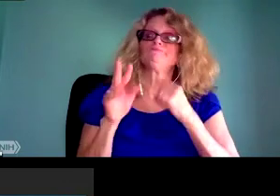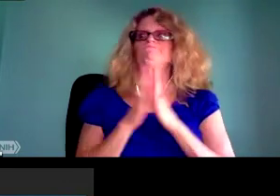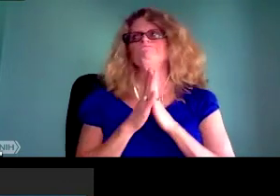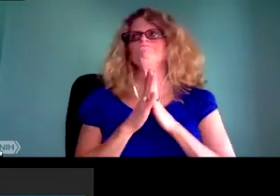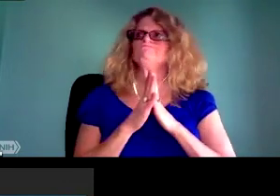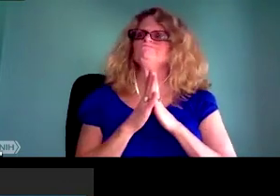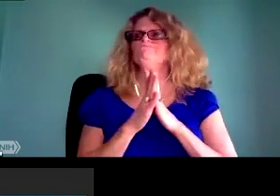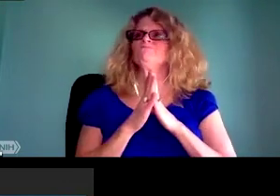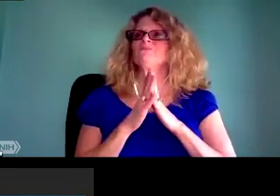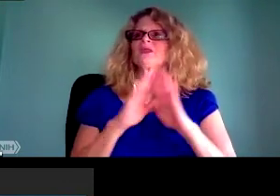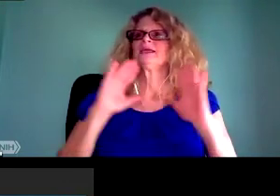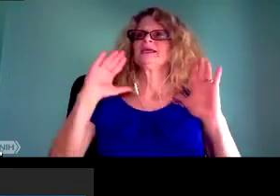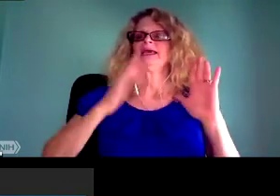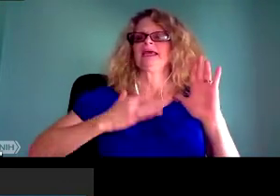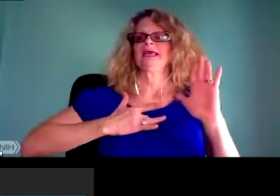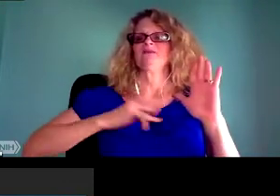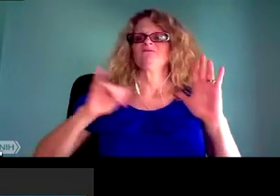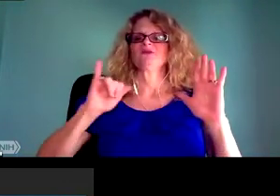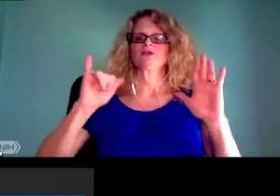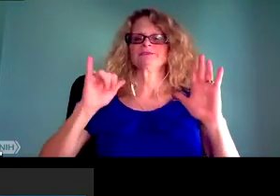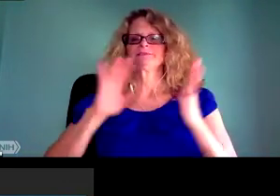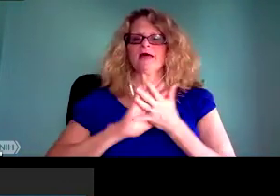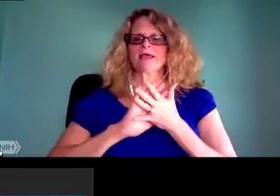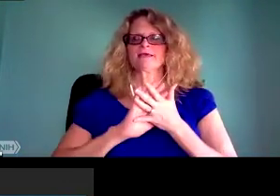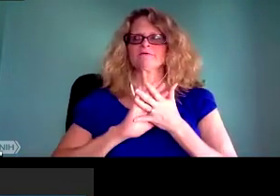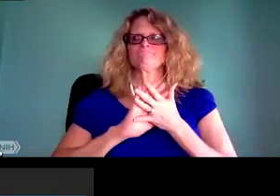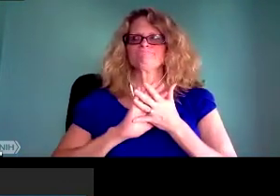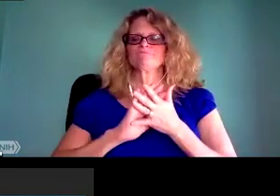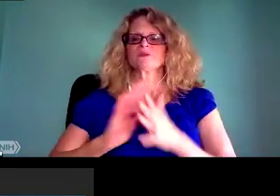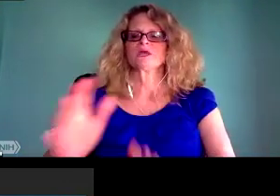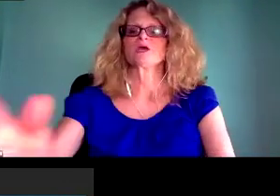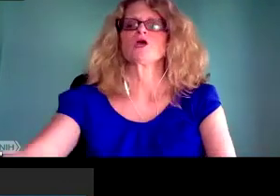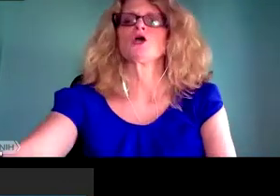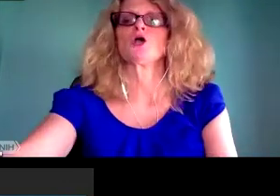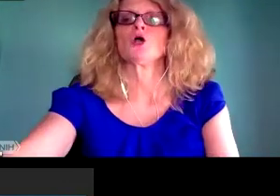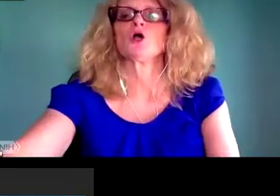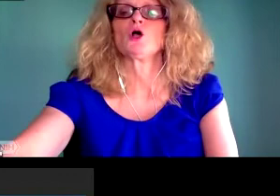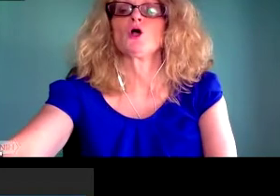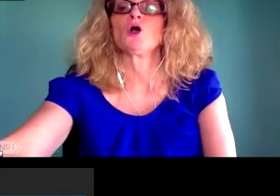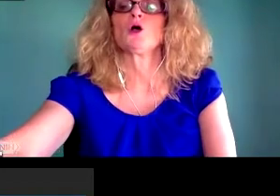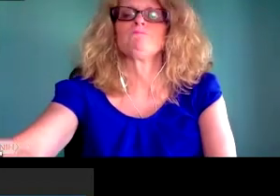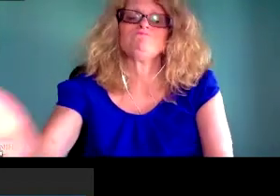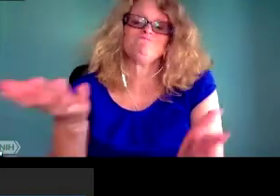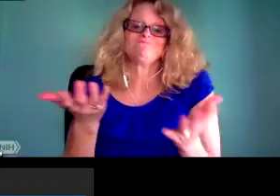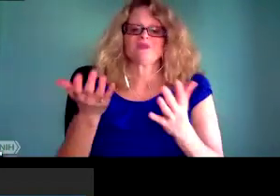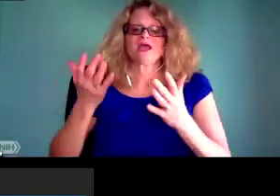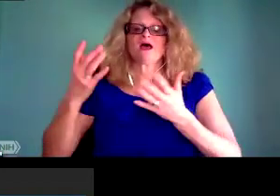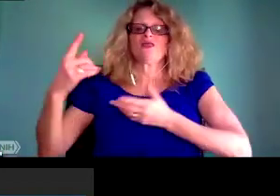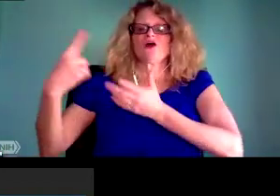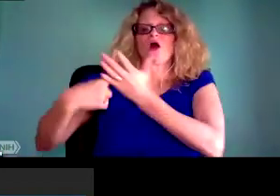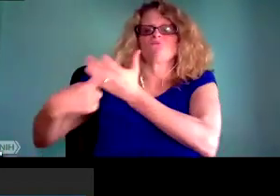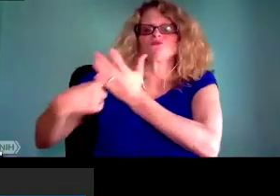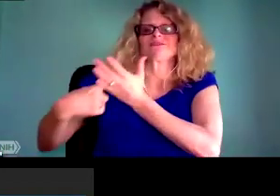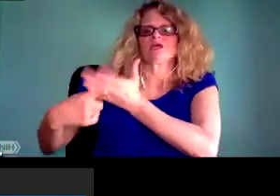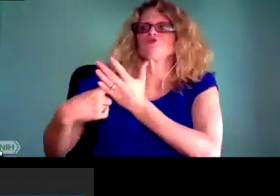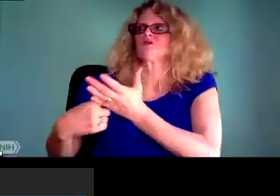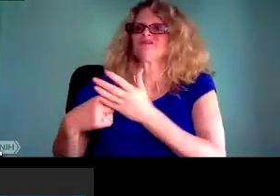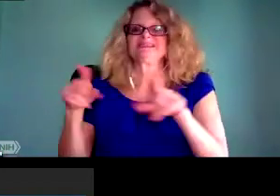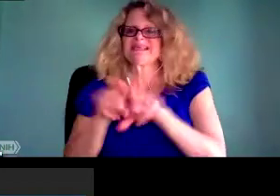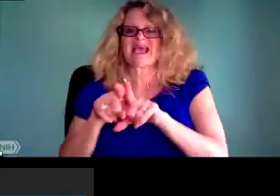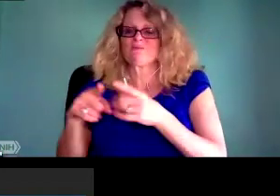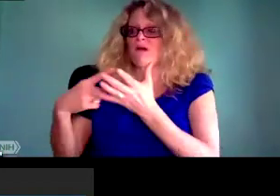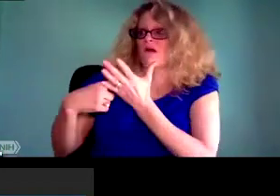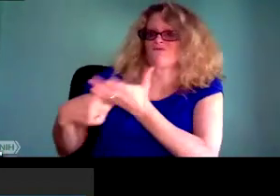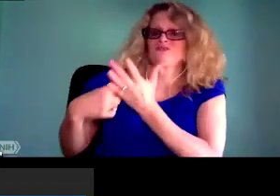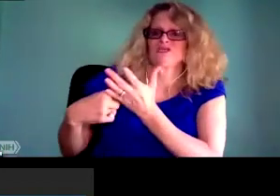an enslaved labor force. And the things we heard during that era